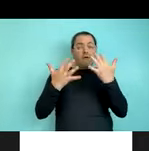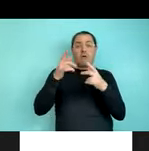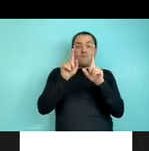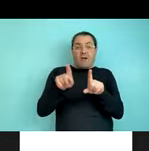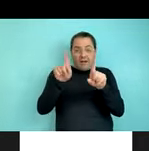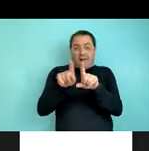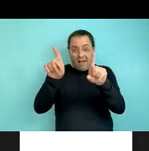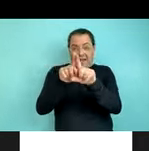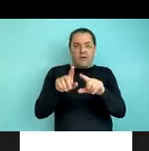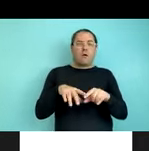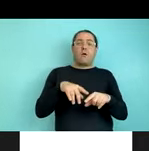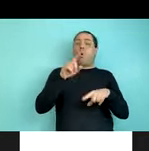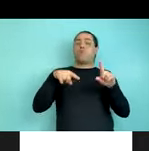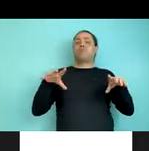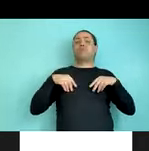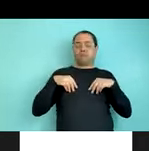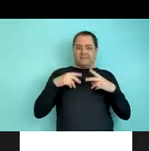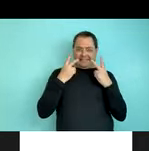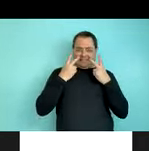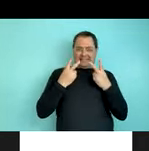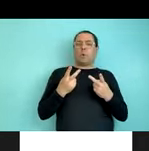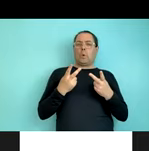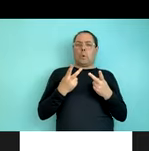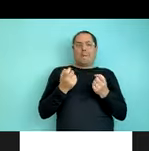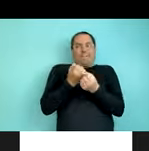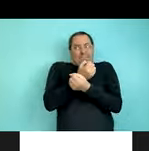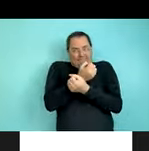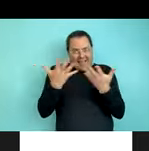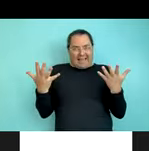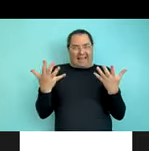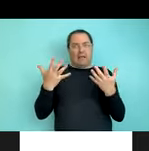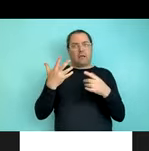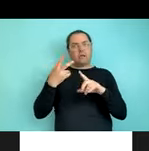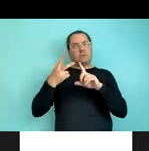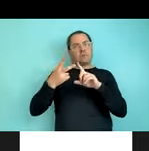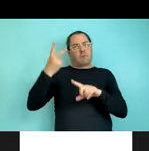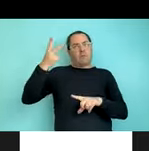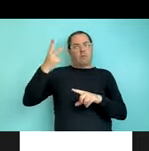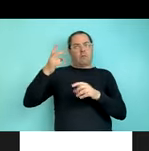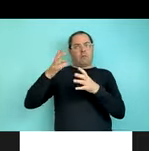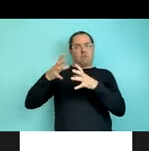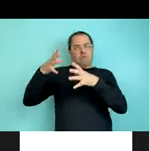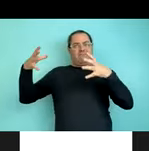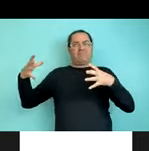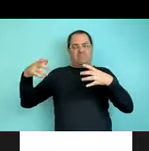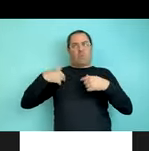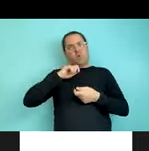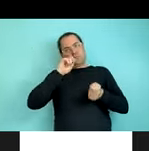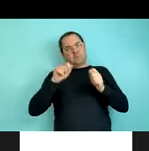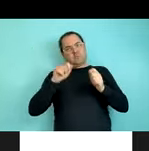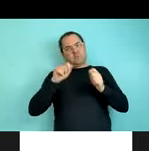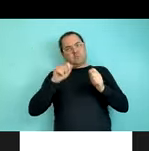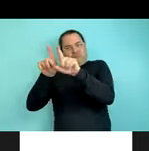versus non-regularizers, you would actually find twice as many regularizers in these noun first conditions compared to the noun last conditions.